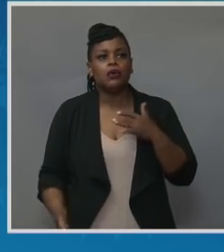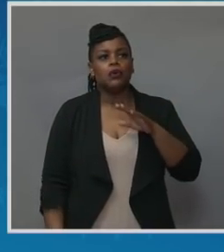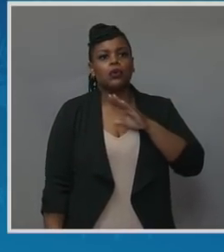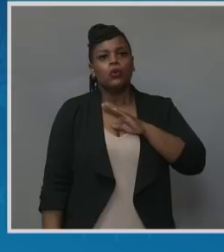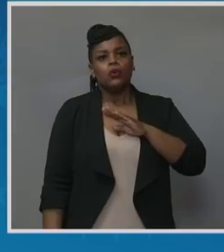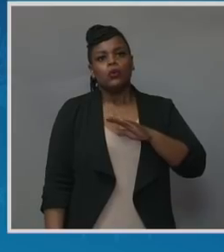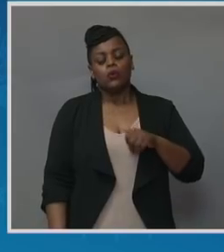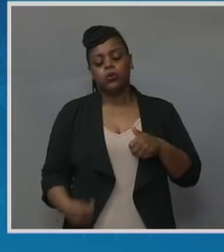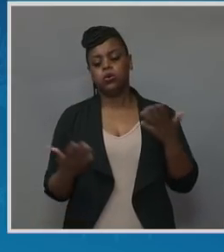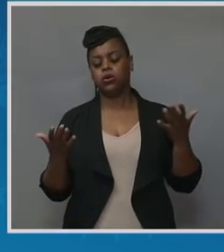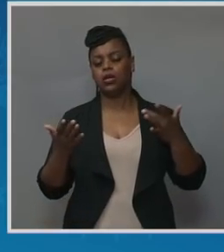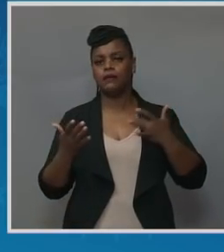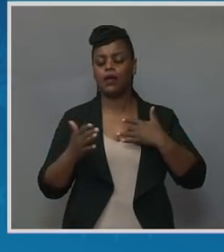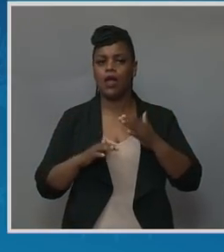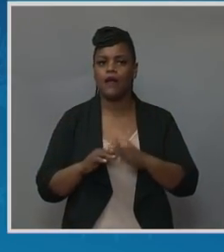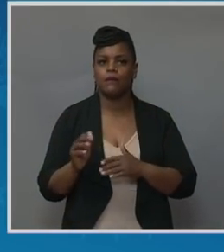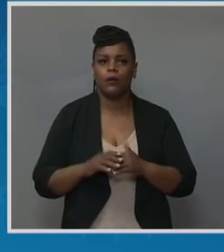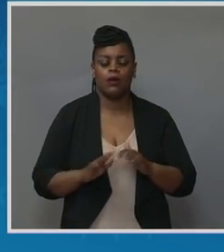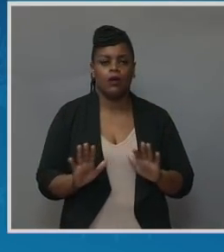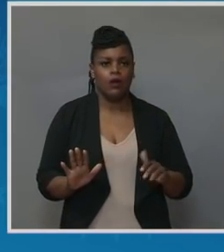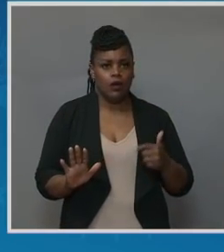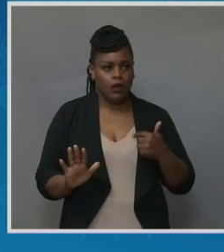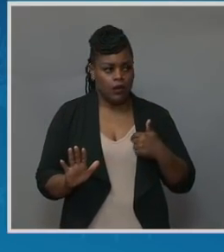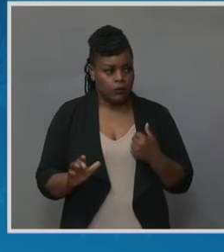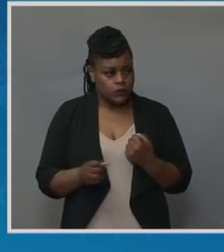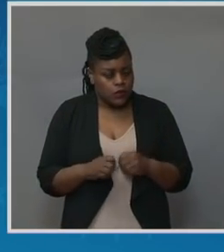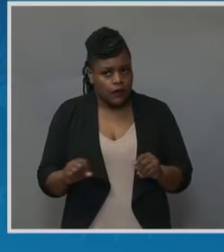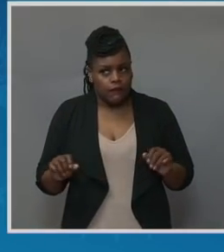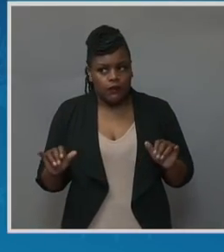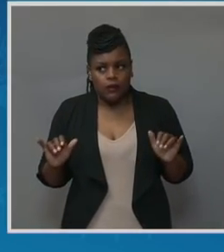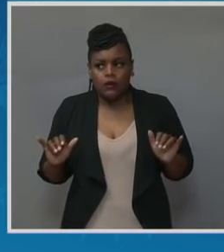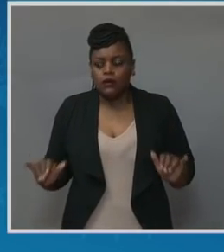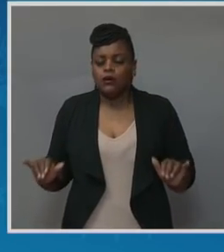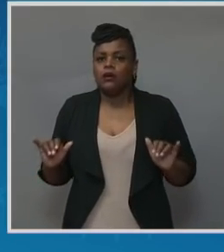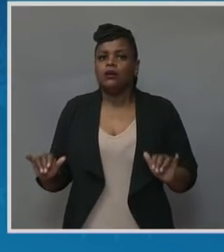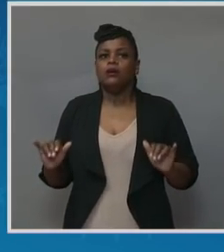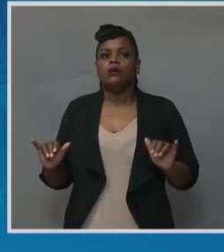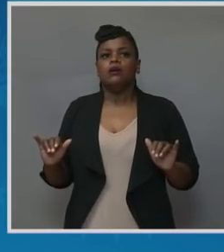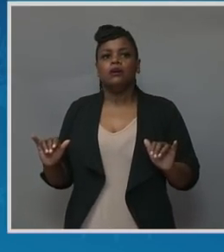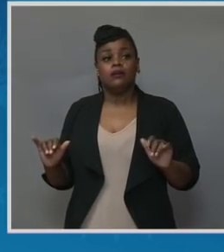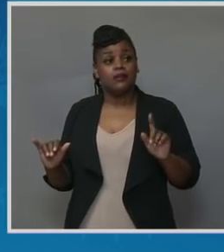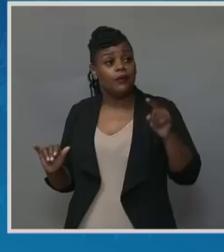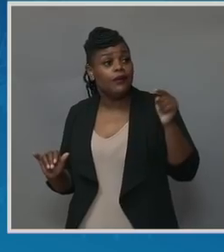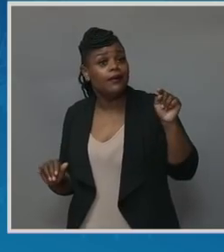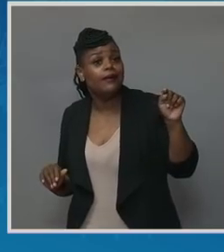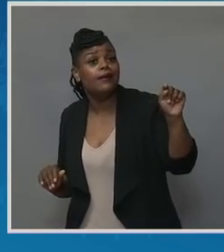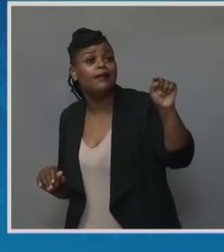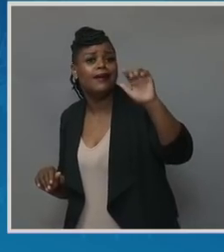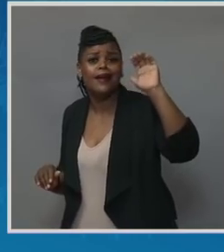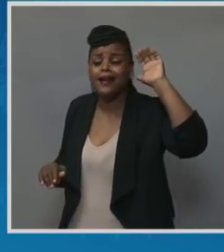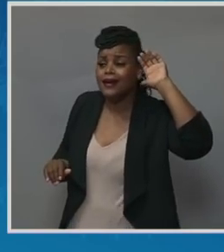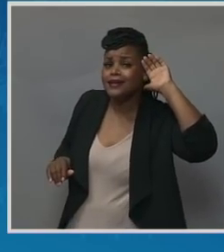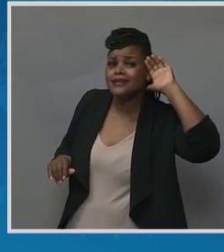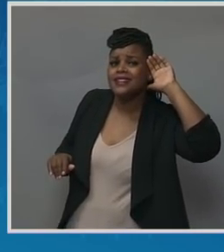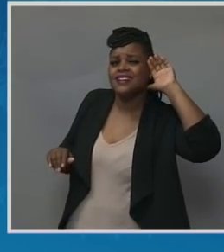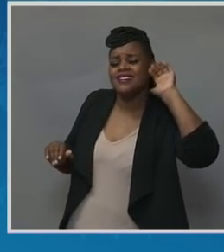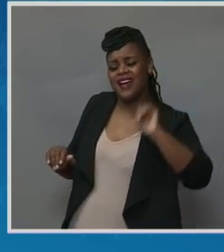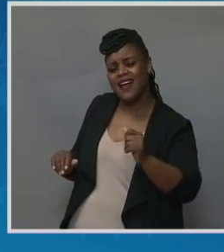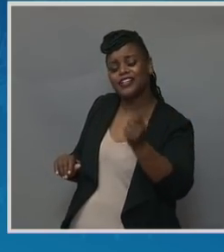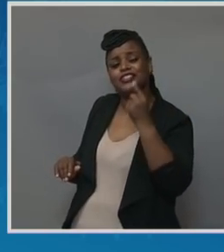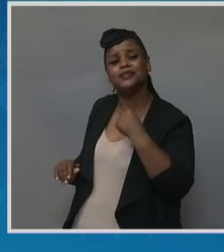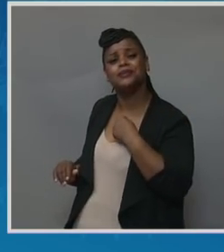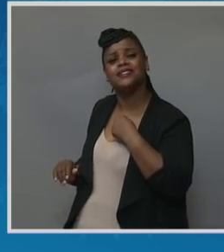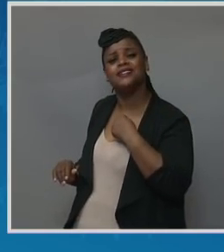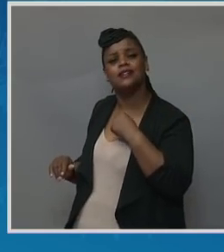they feel this safe space to be able to say, I know that someone on the other end that's listening is going to hear something from my story and